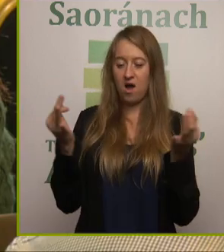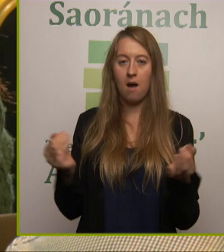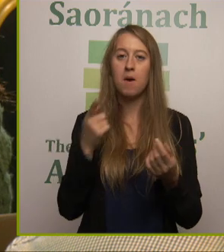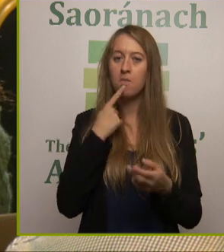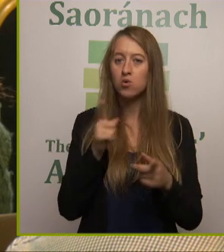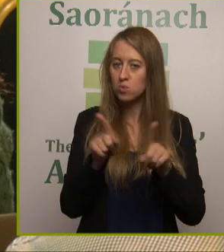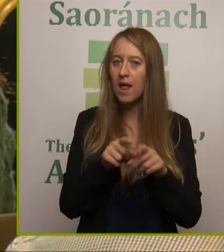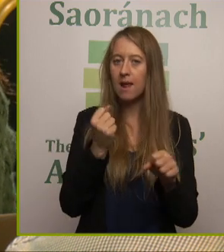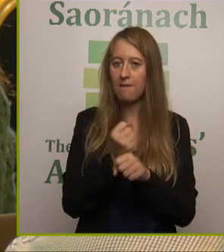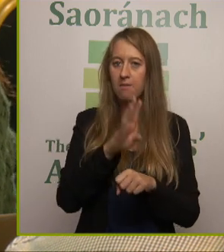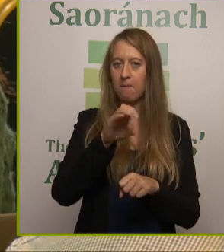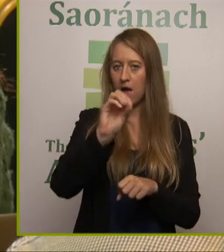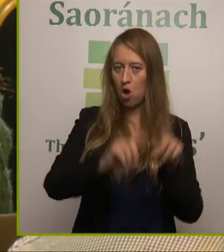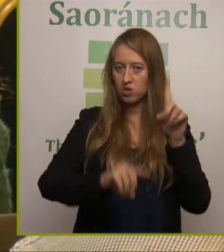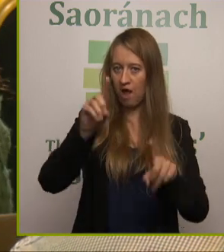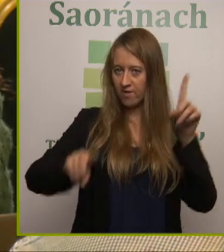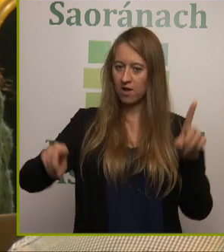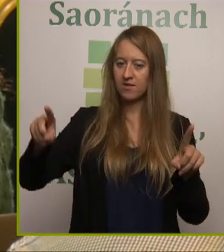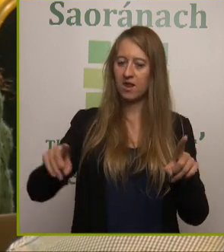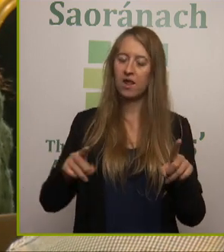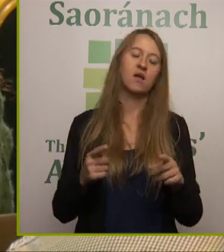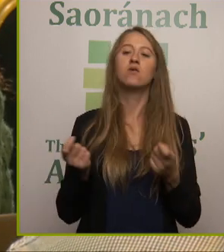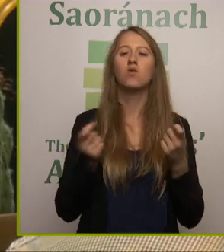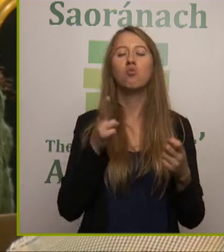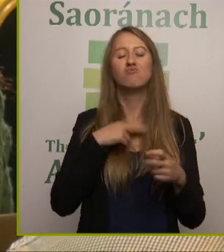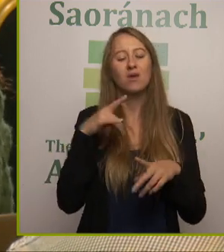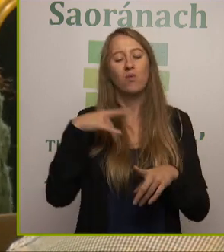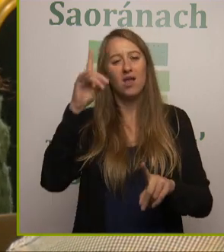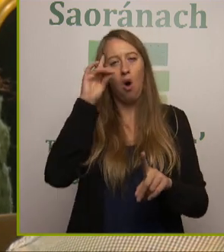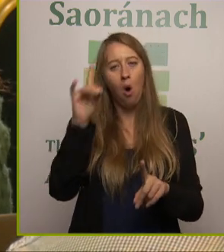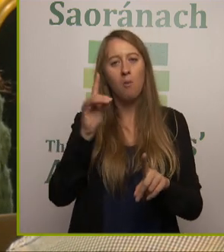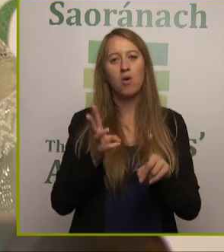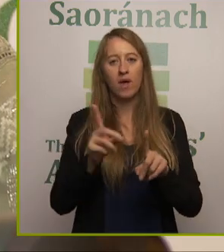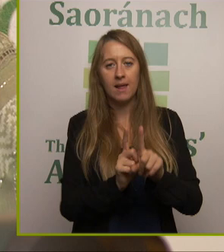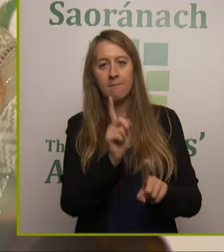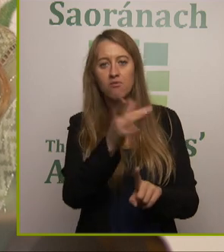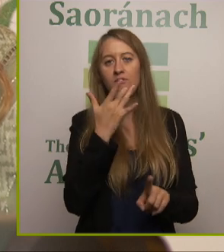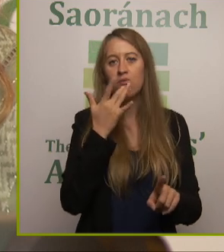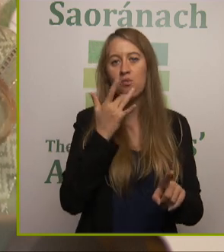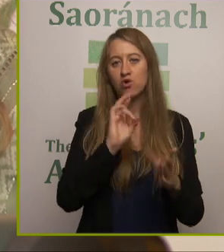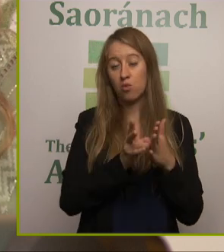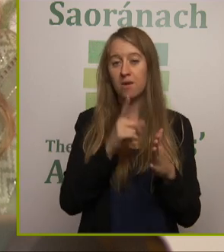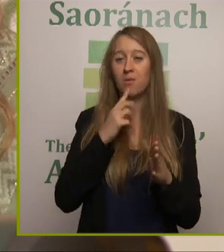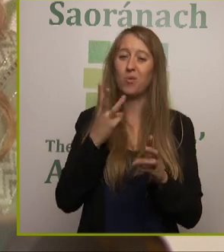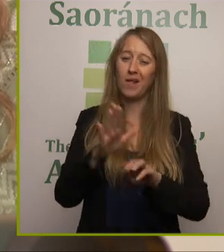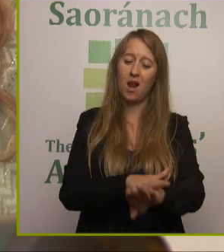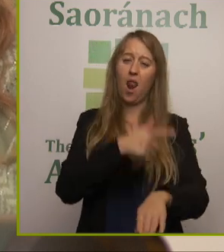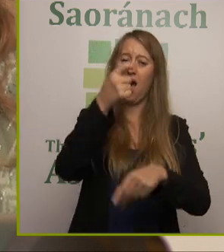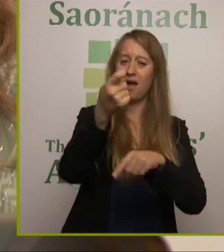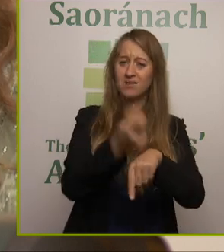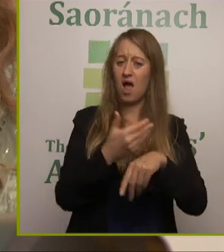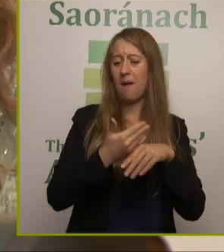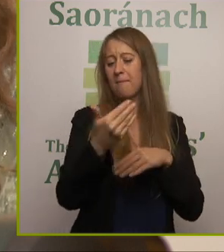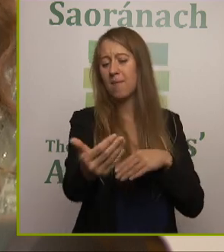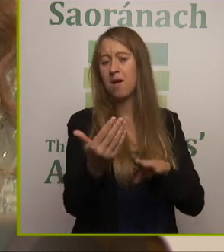water quality. We hope it's going to be a long time before we can actually establish that but we'll keep monitoring the rivers. It's helping to reduce erosion